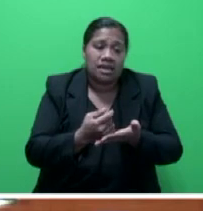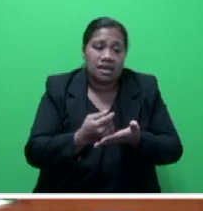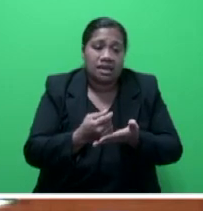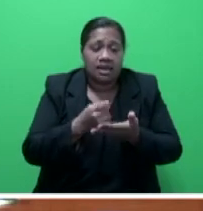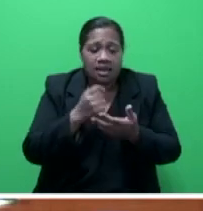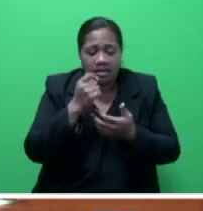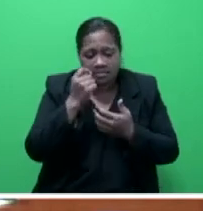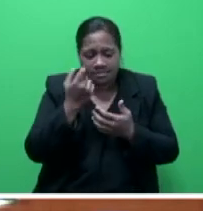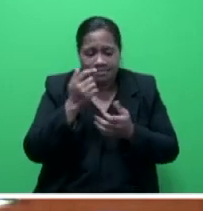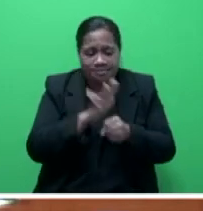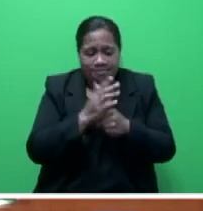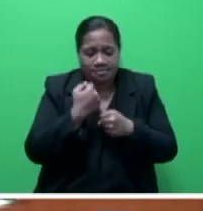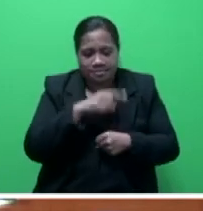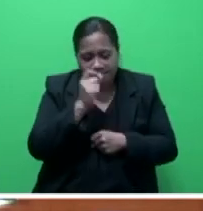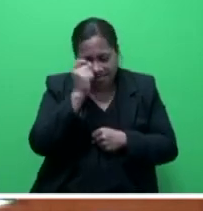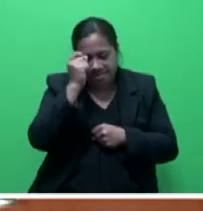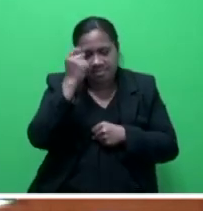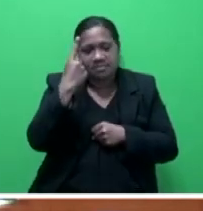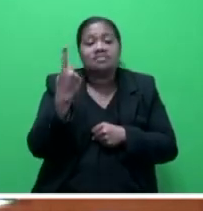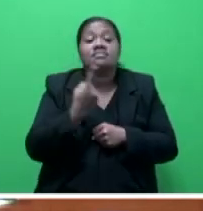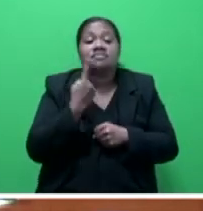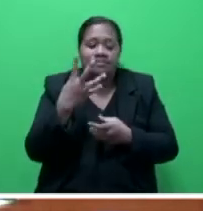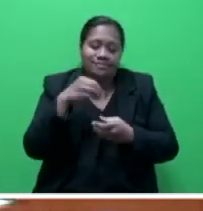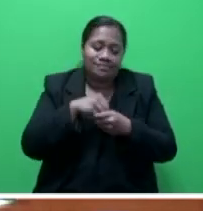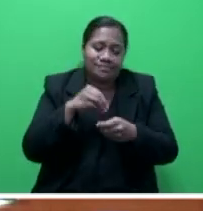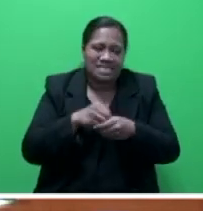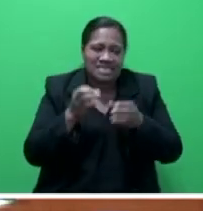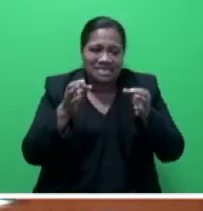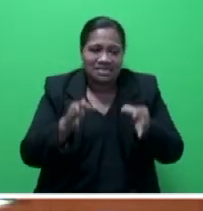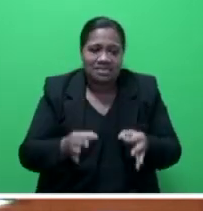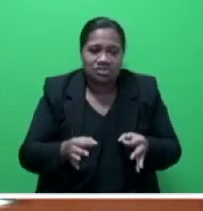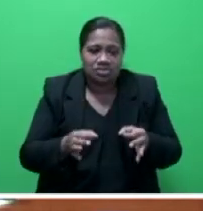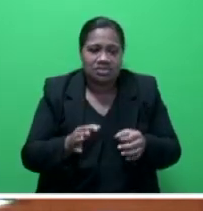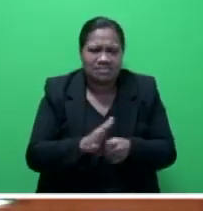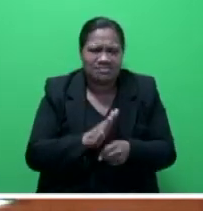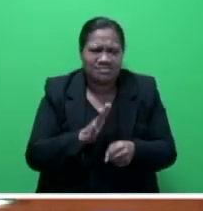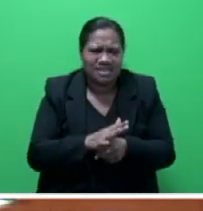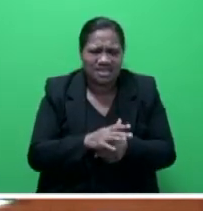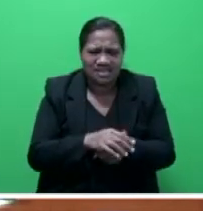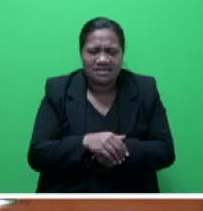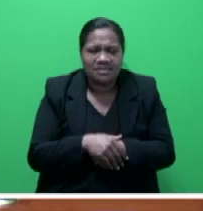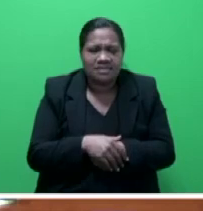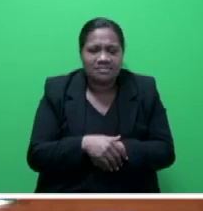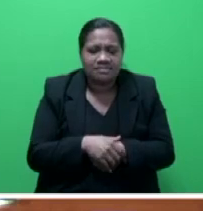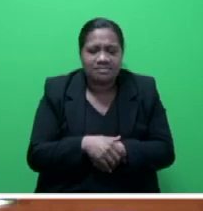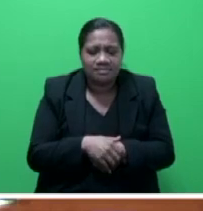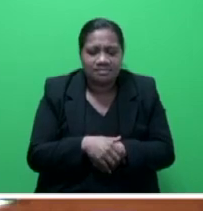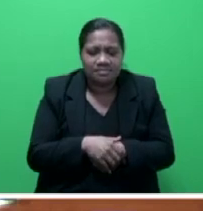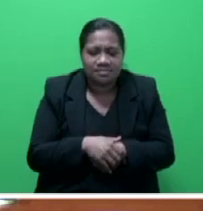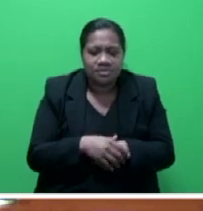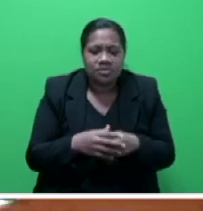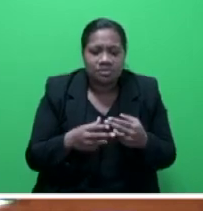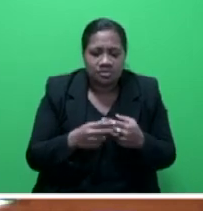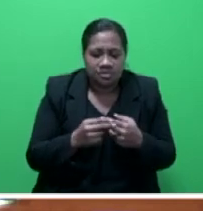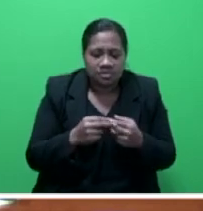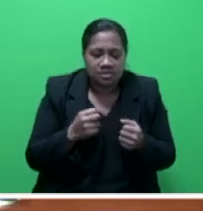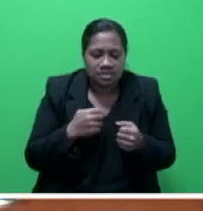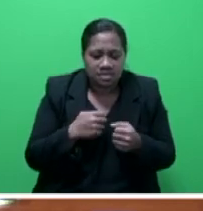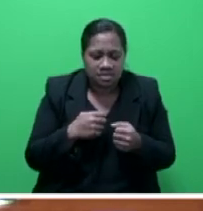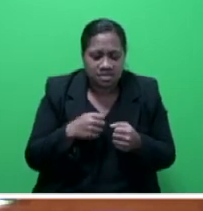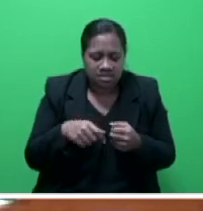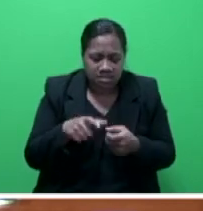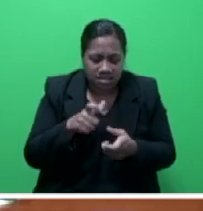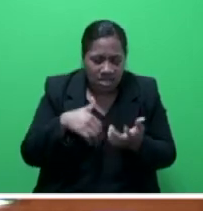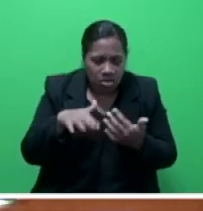for those that are involved in decision-making, dealing with things like pandemics and also with cyclones. So my ministry,